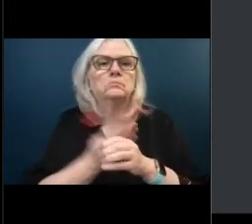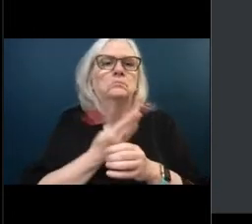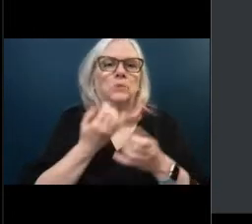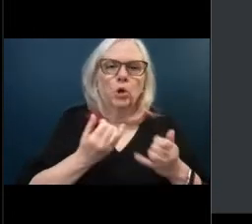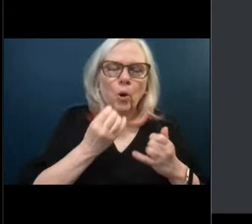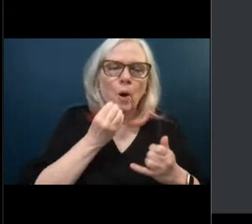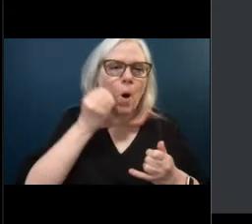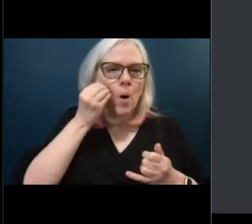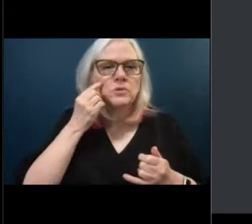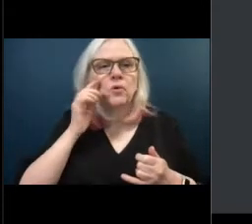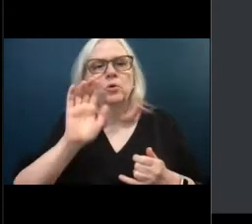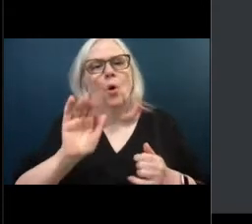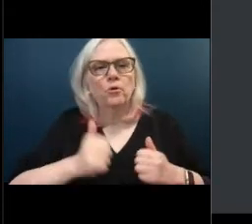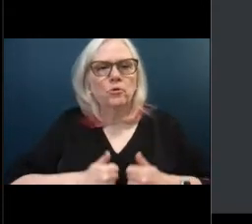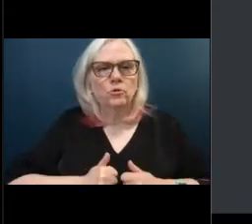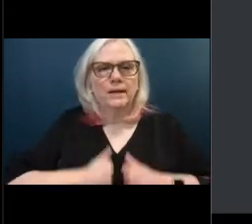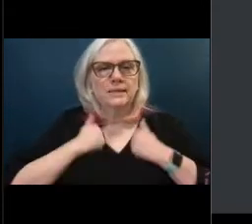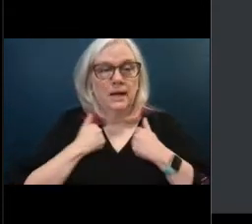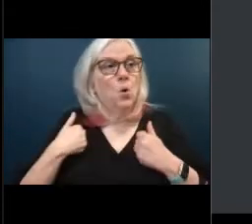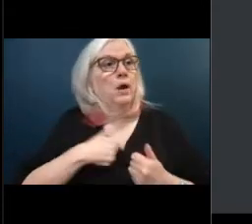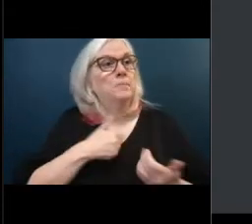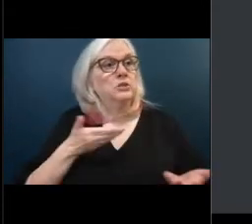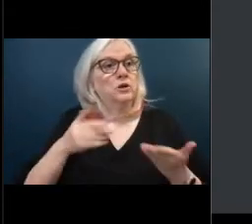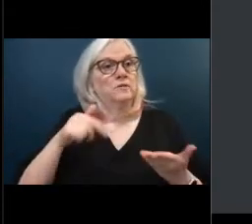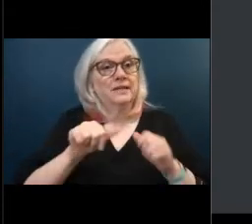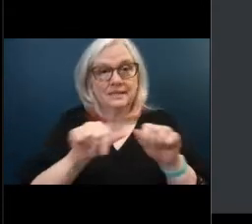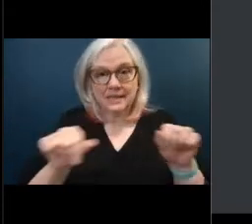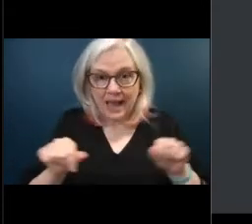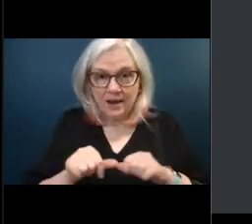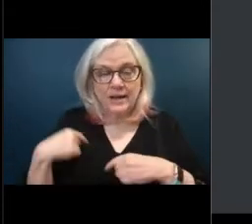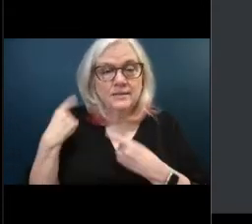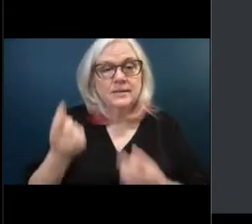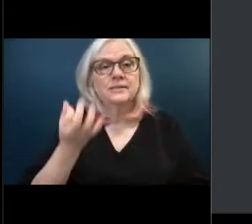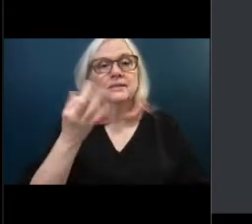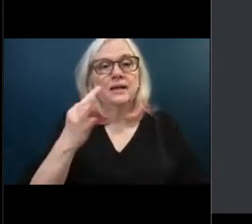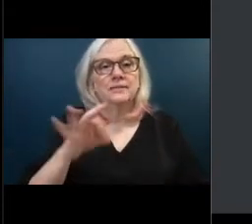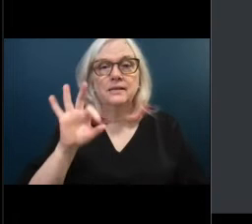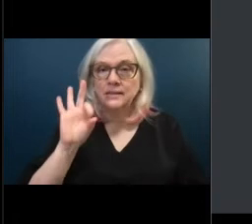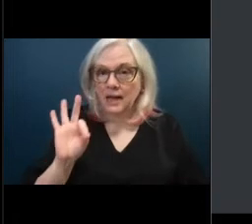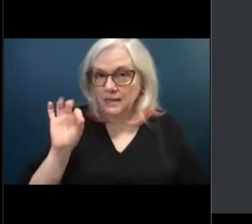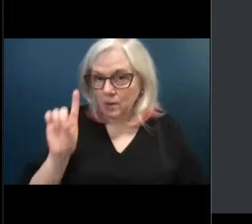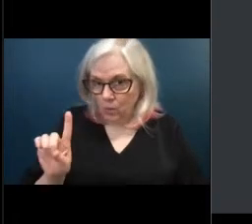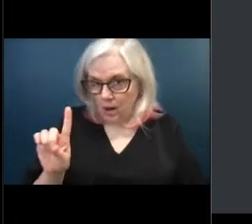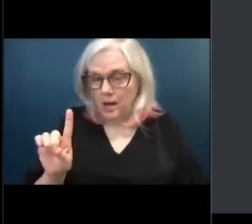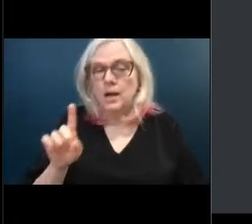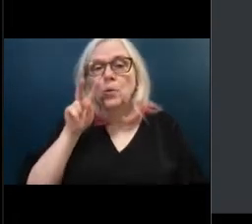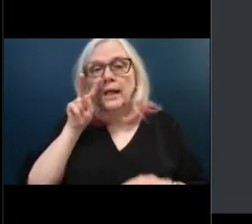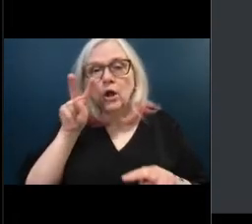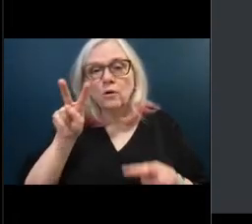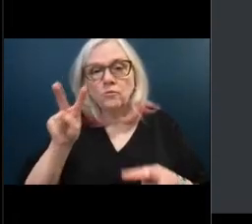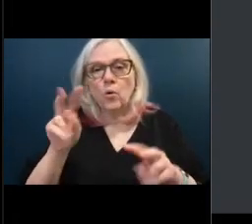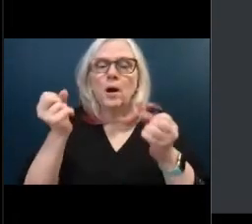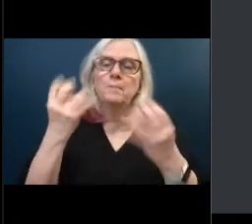have been surveying this area since 1991. And we look forward to many more years working with the city, building more in